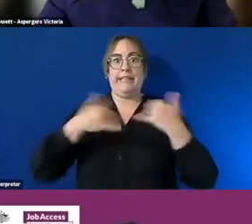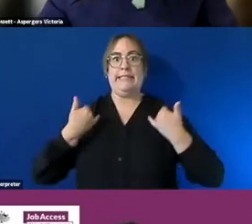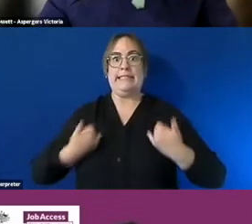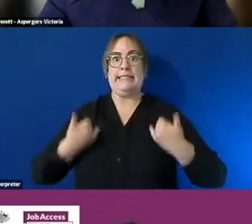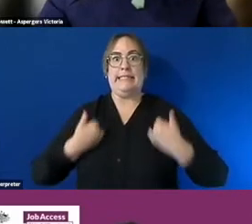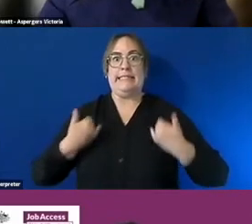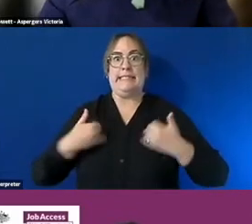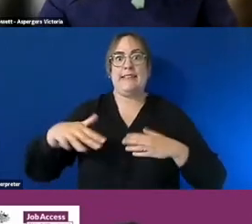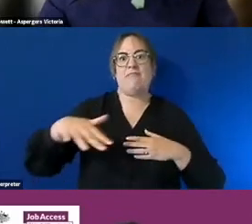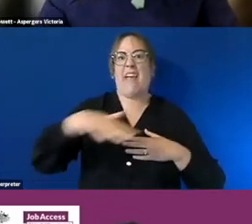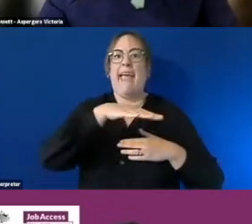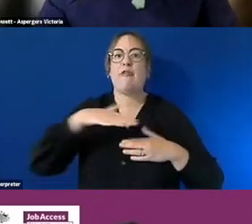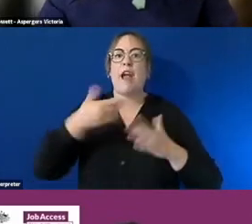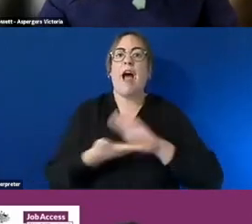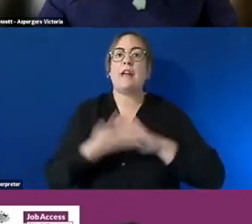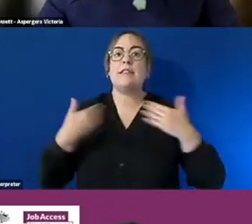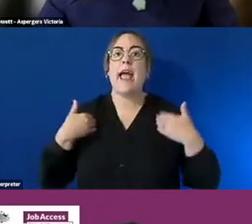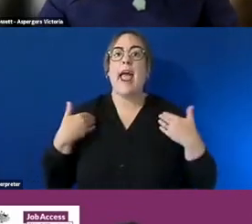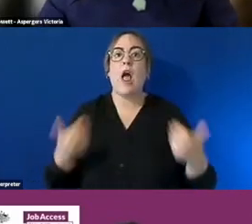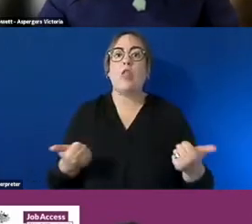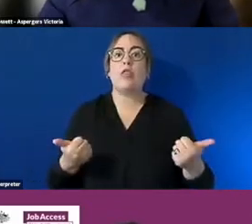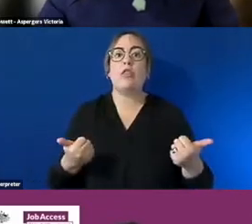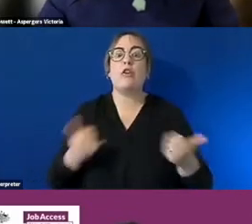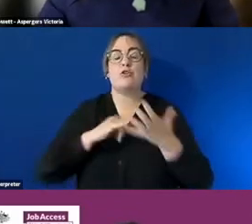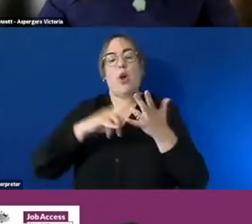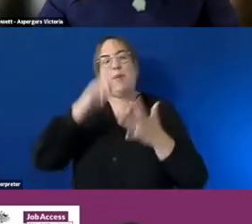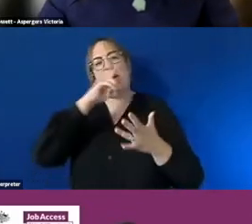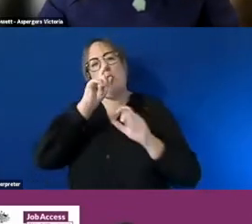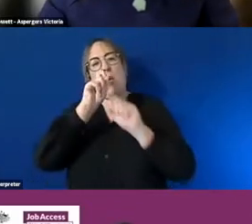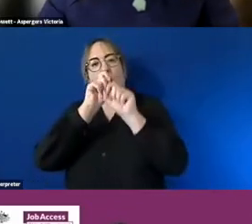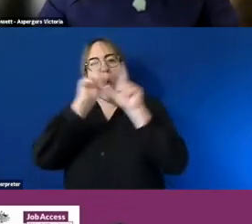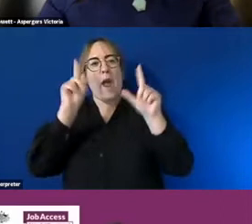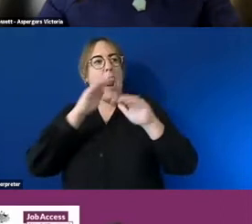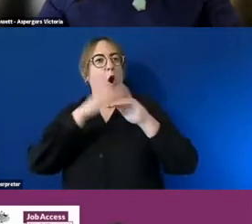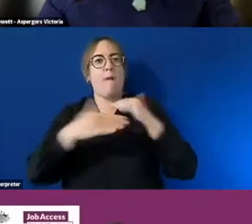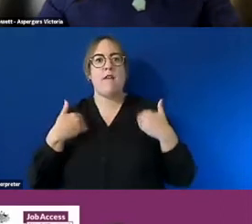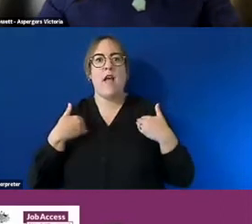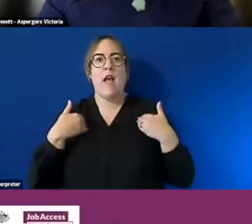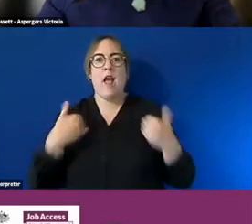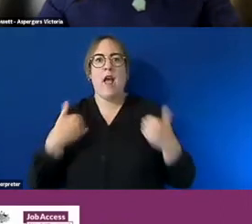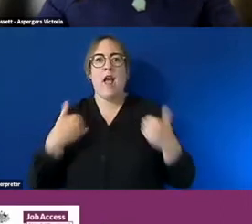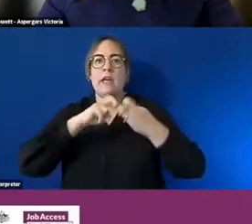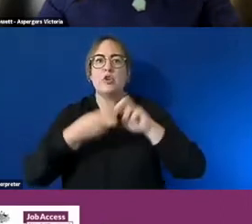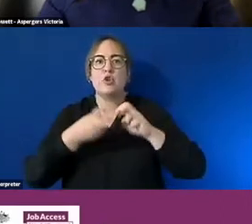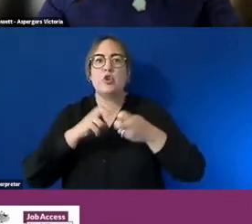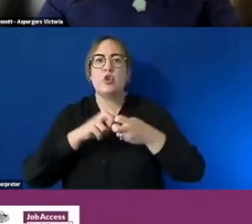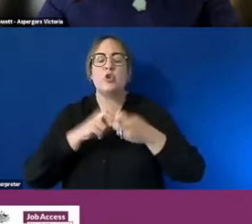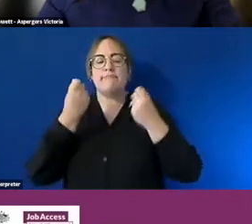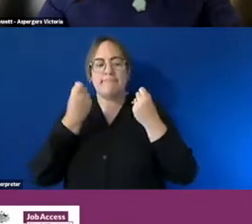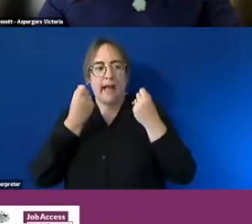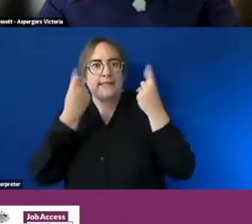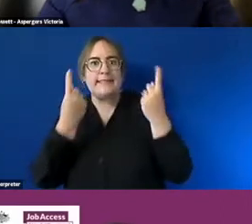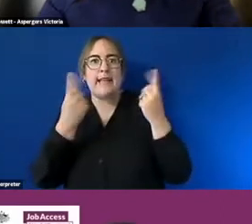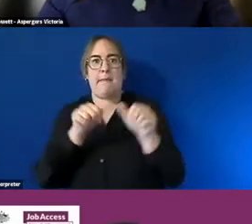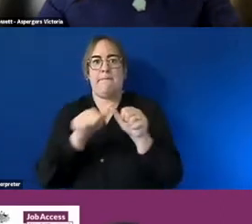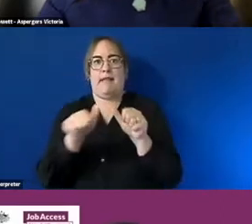is you know very um health literate and very um and i guess understanding um so